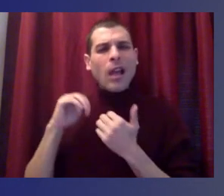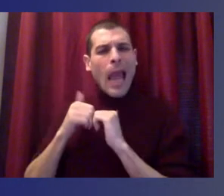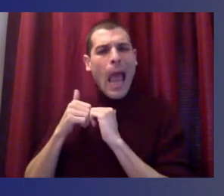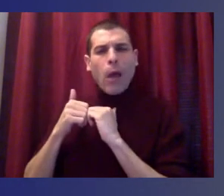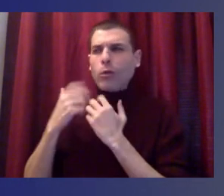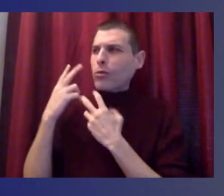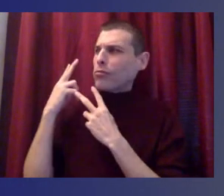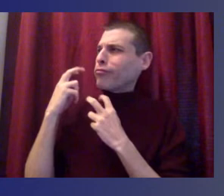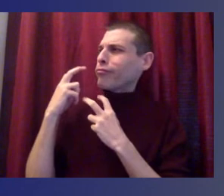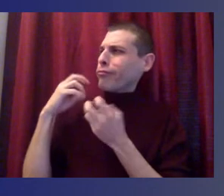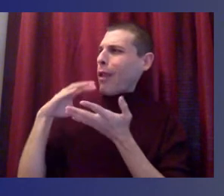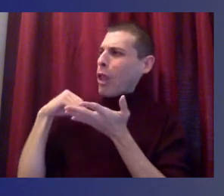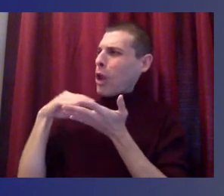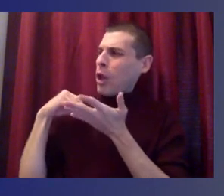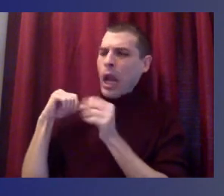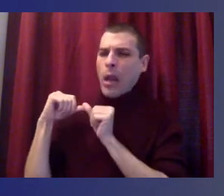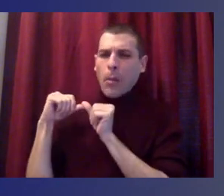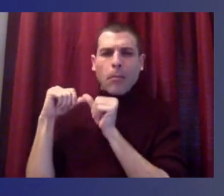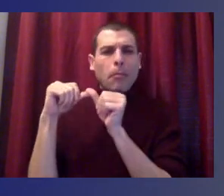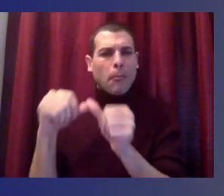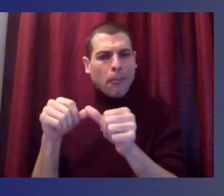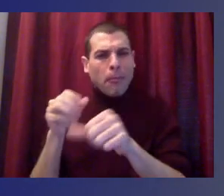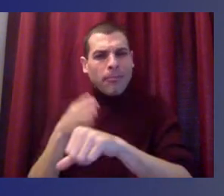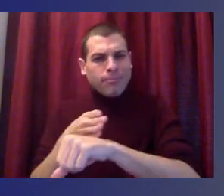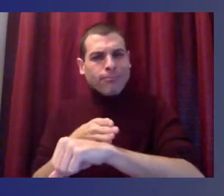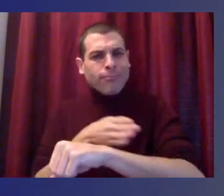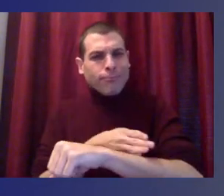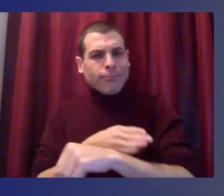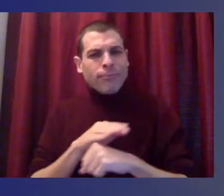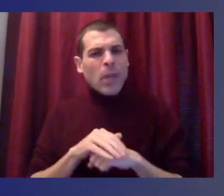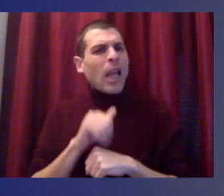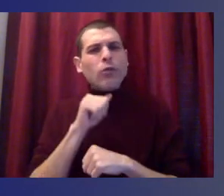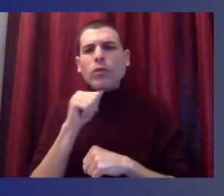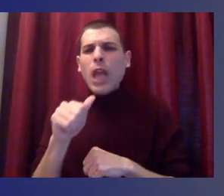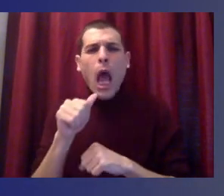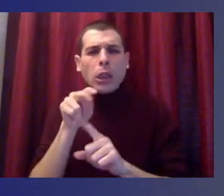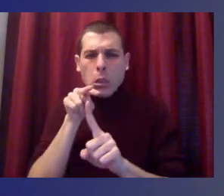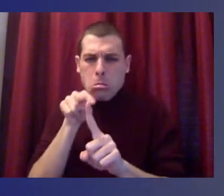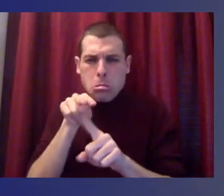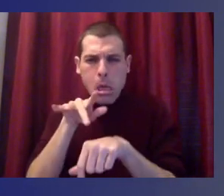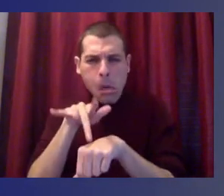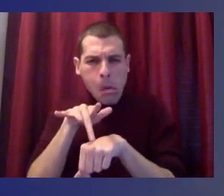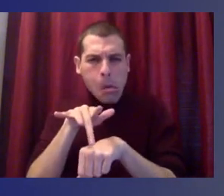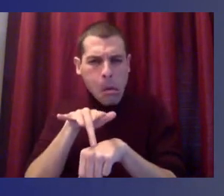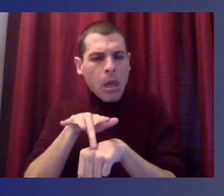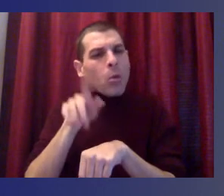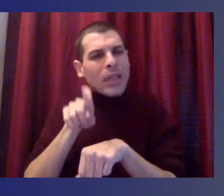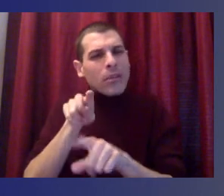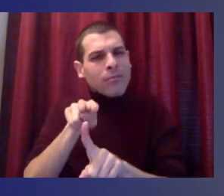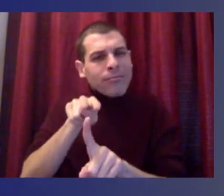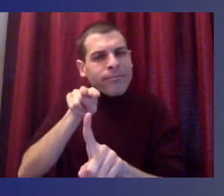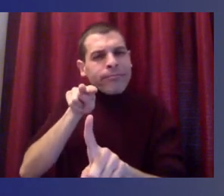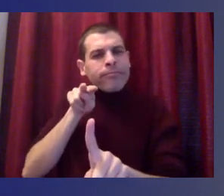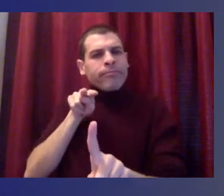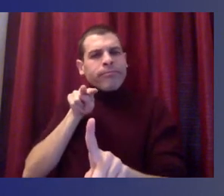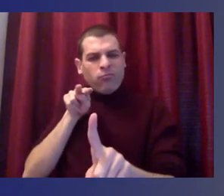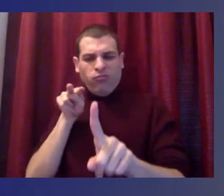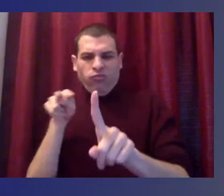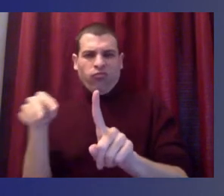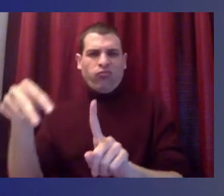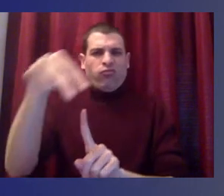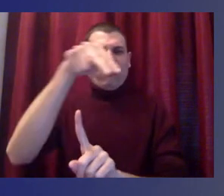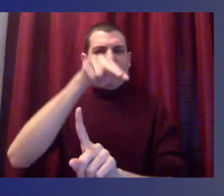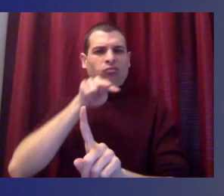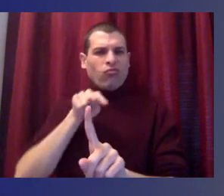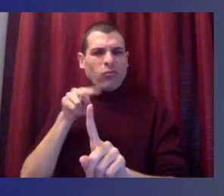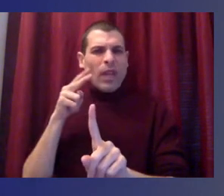at things through not just a microscope, but also a telescope, right? Because we need to know what's going on right now and kind of know how we're